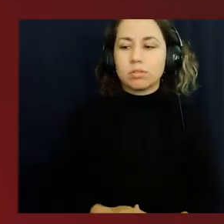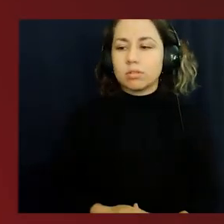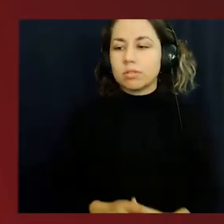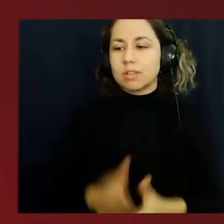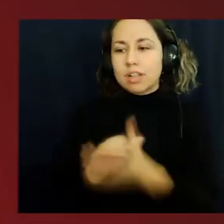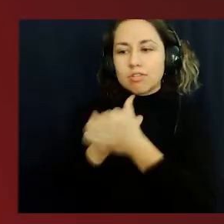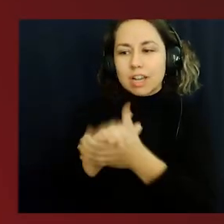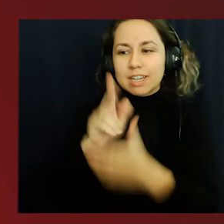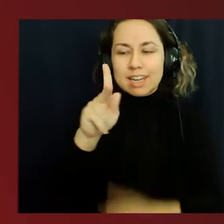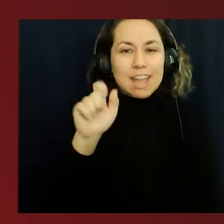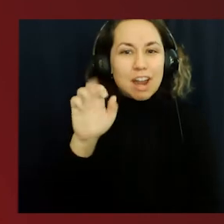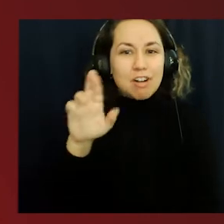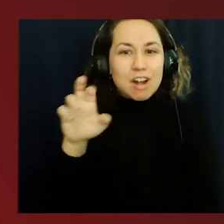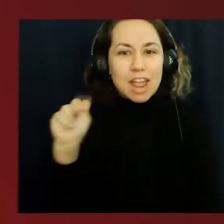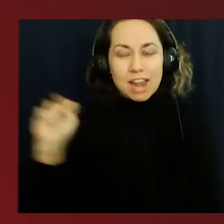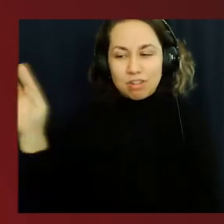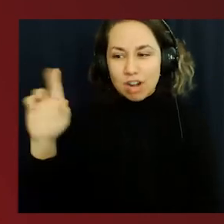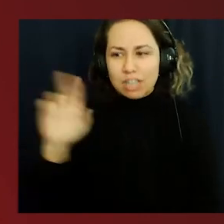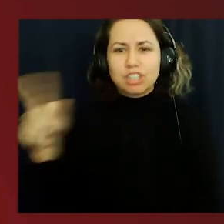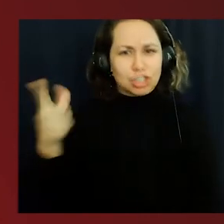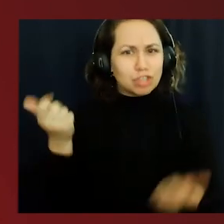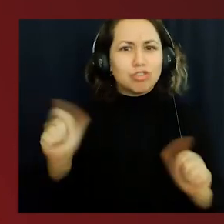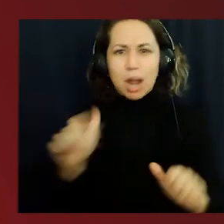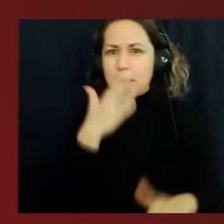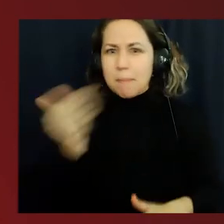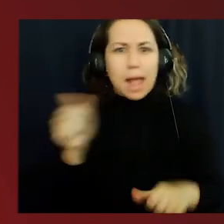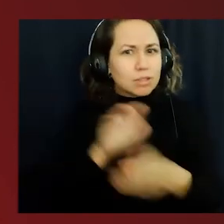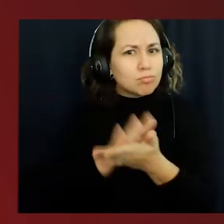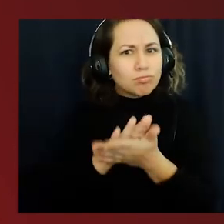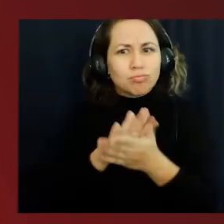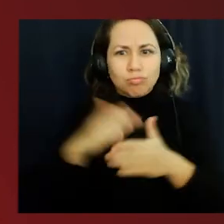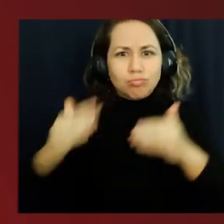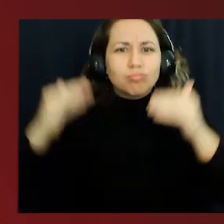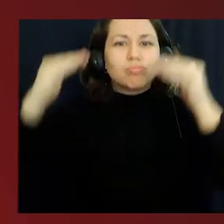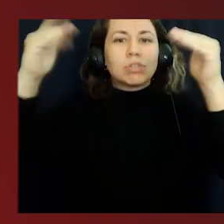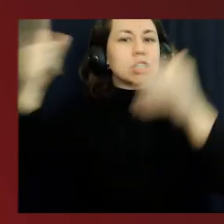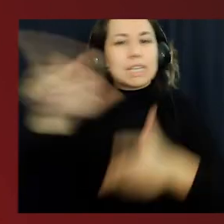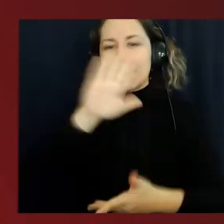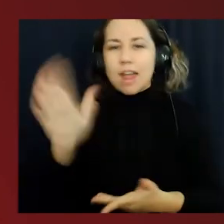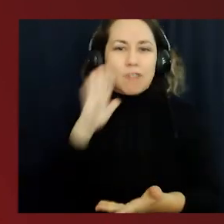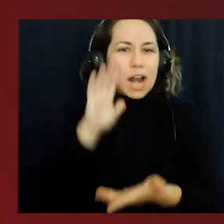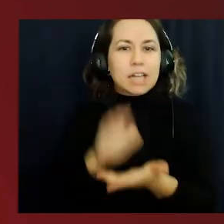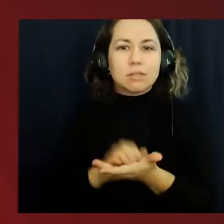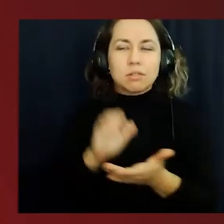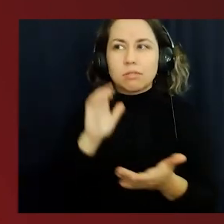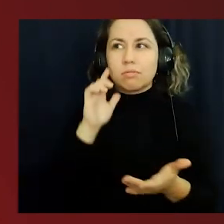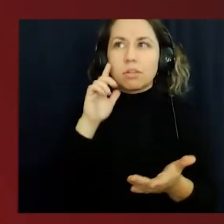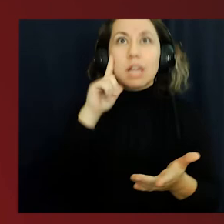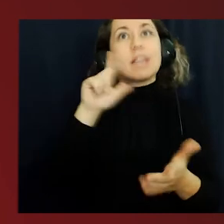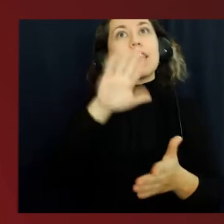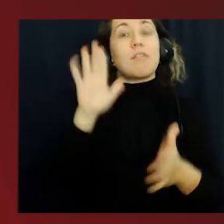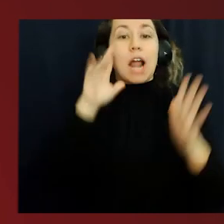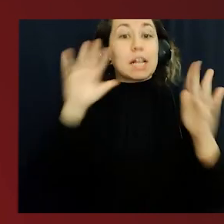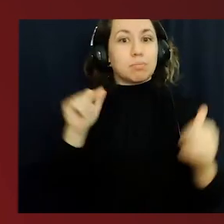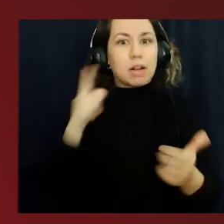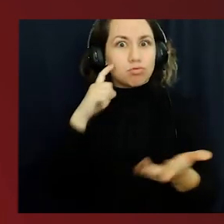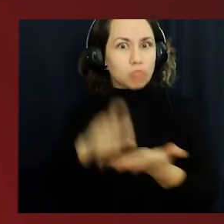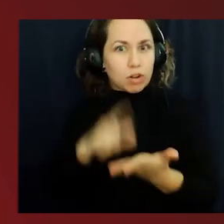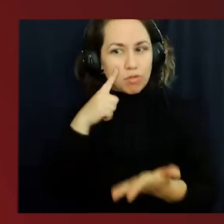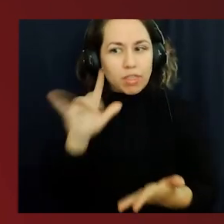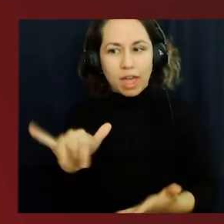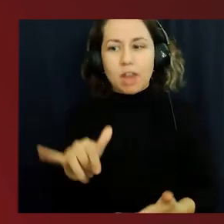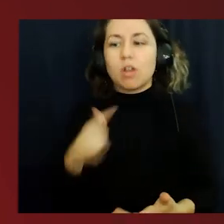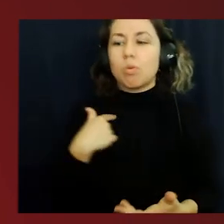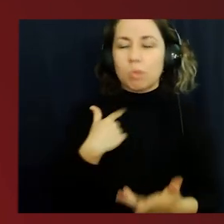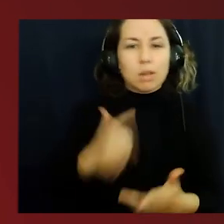Karen Reyes. She's always strived to do her best academically and she never expected to be recognized for it. We're so fortunate for her and